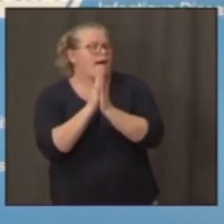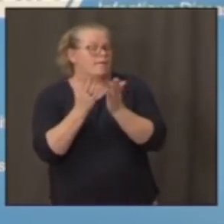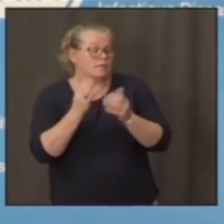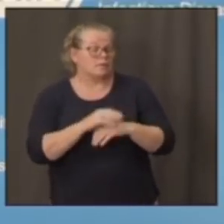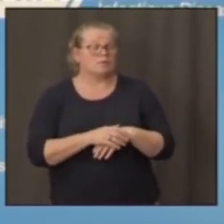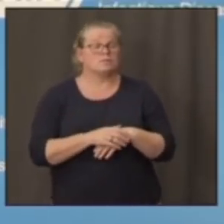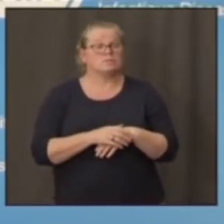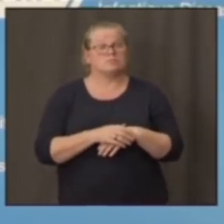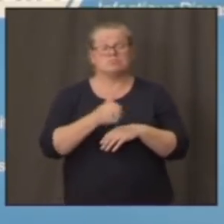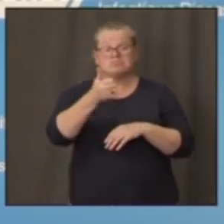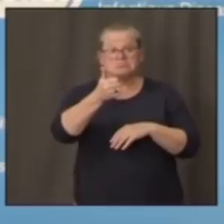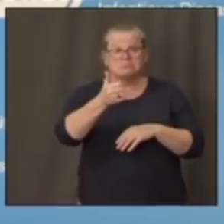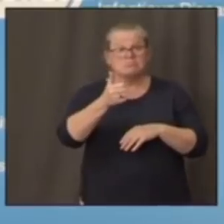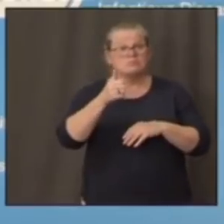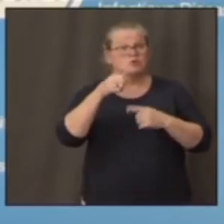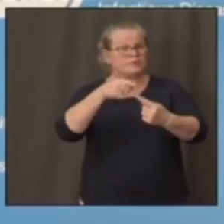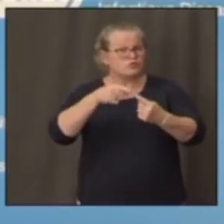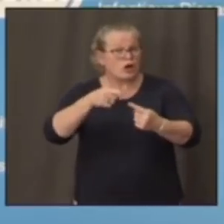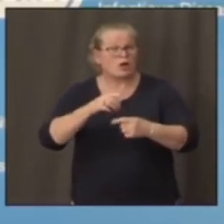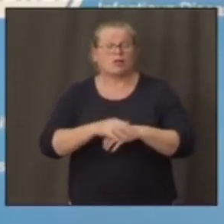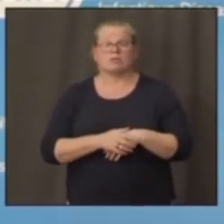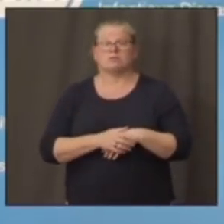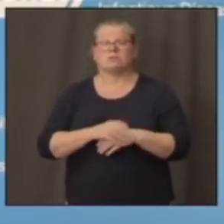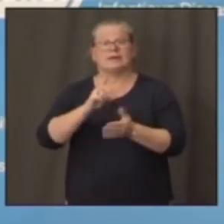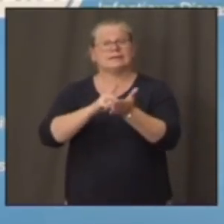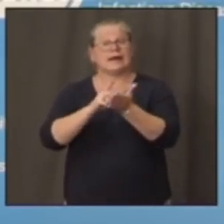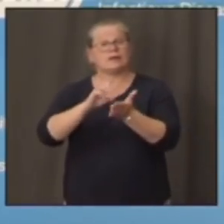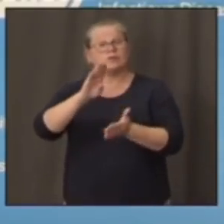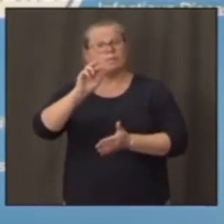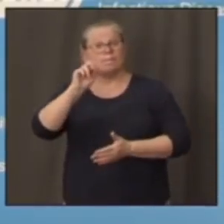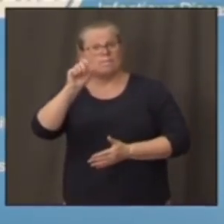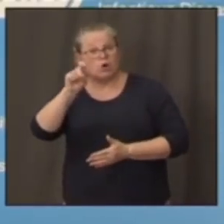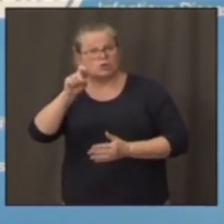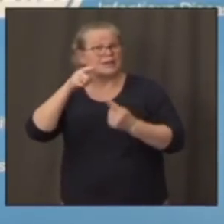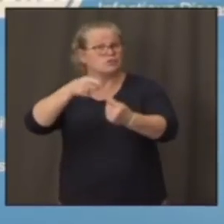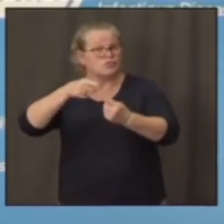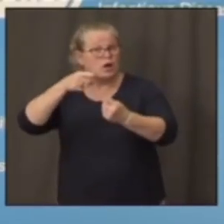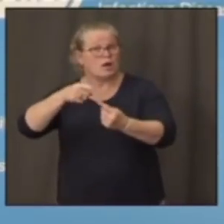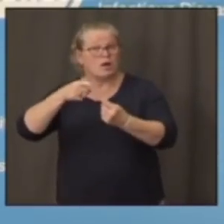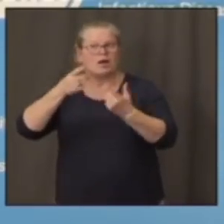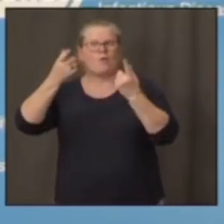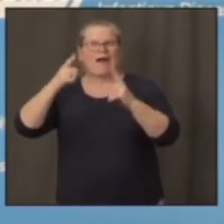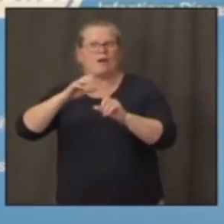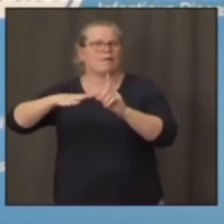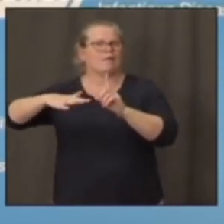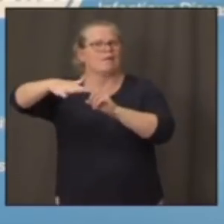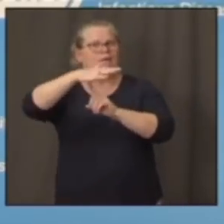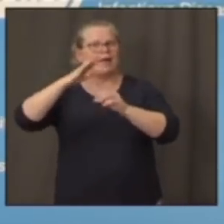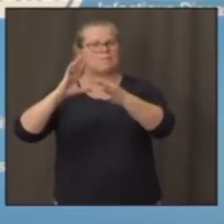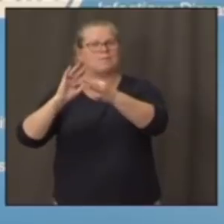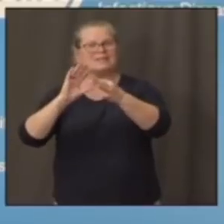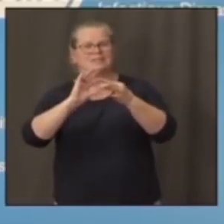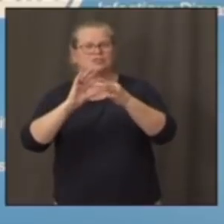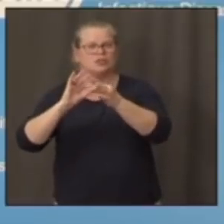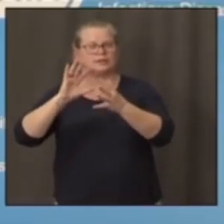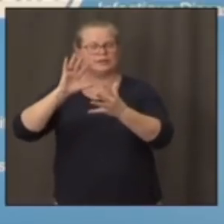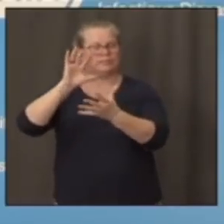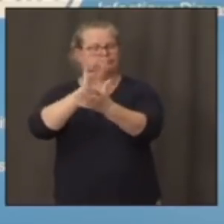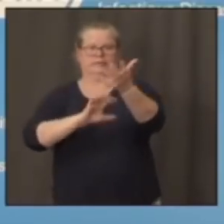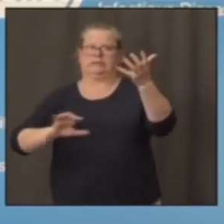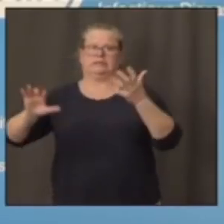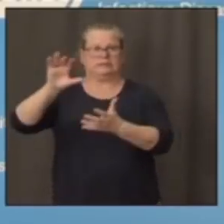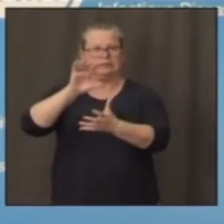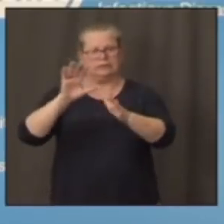struggled. Others have struggled in an environment where there are mixed messages, to say the least, from everyone from the president on down.